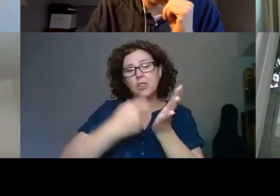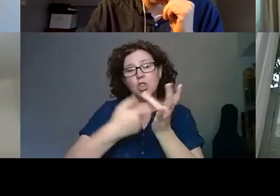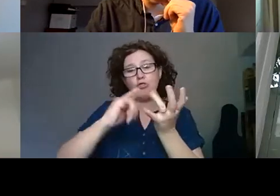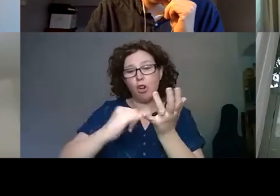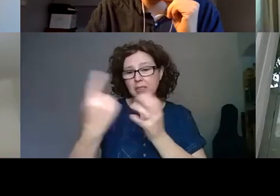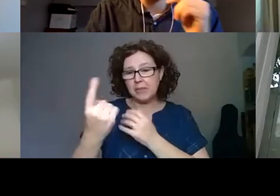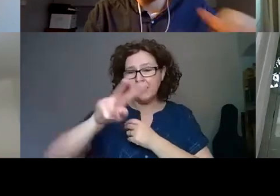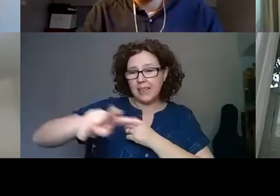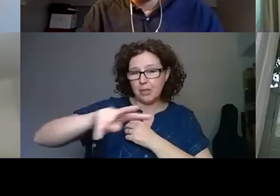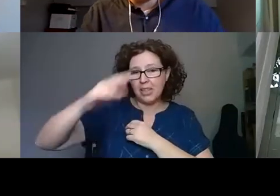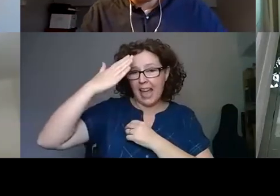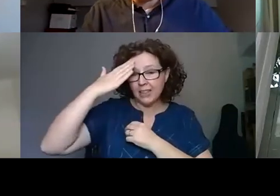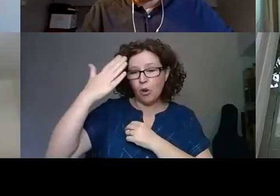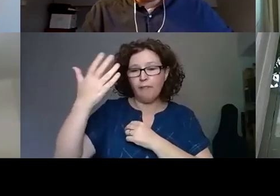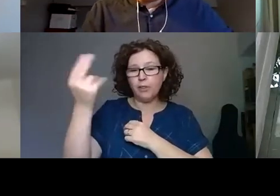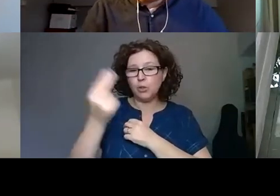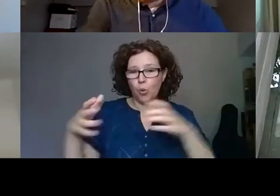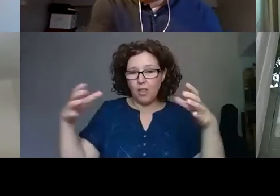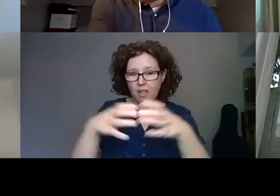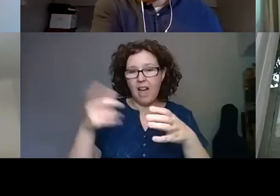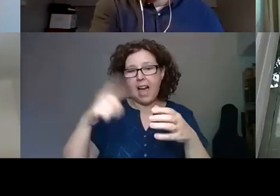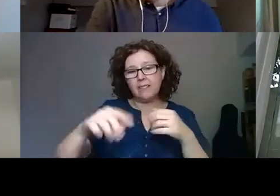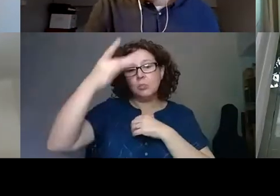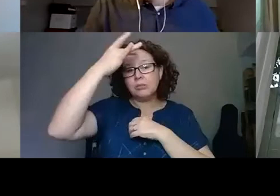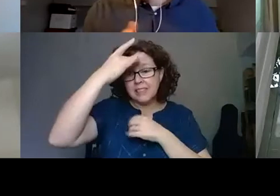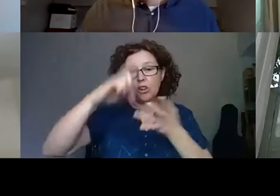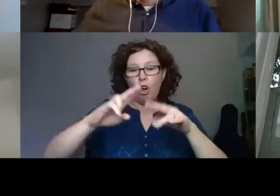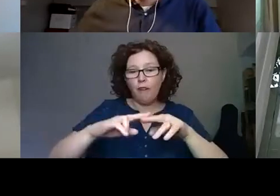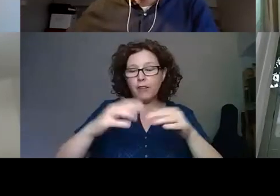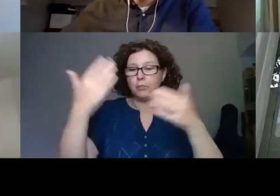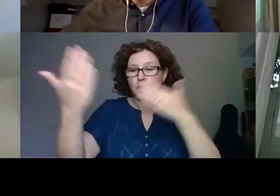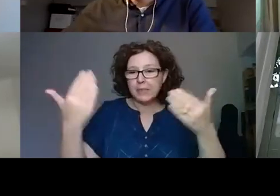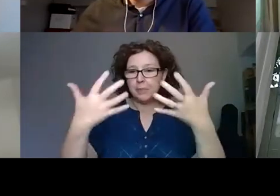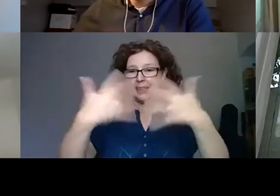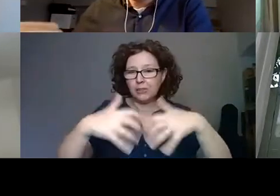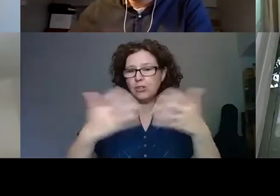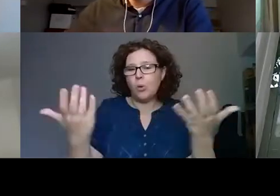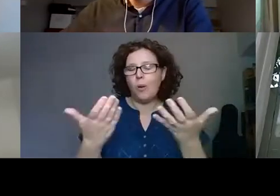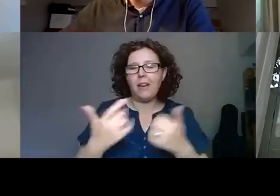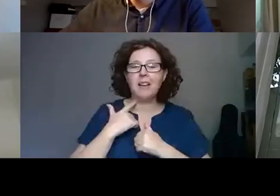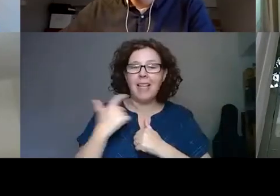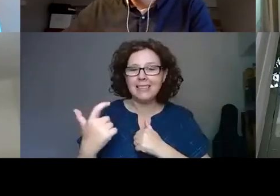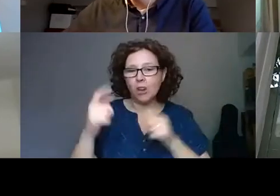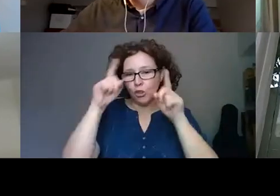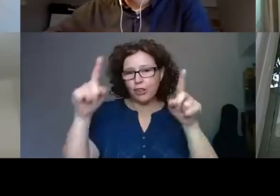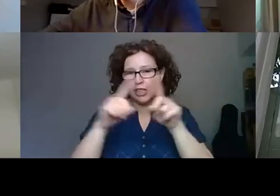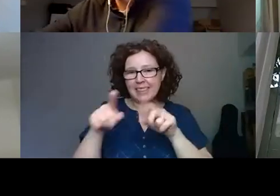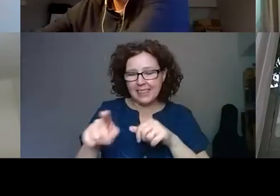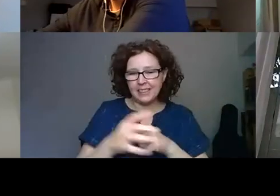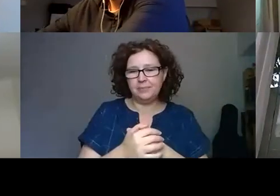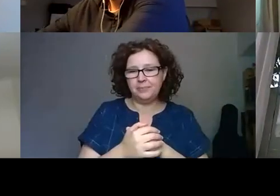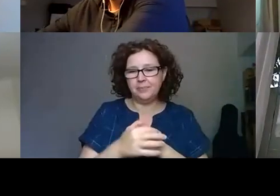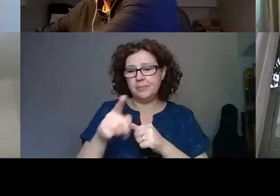School and Professor of Museum Technology at the University of Leicester. Ross also leads the one-by-one international